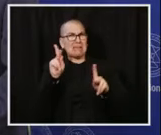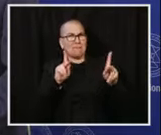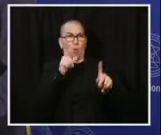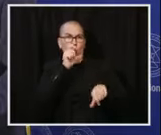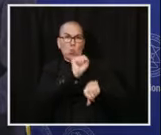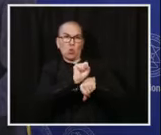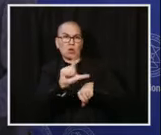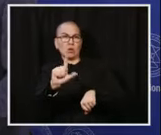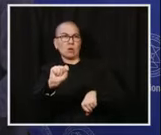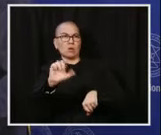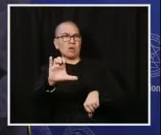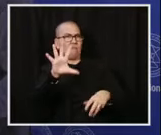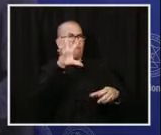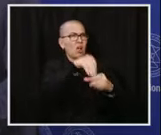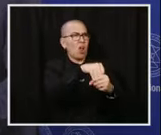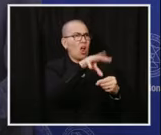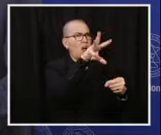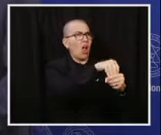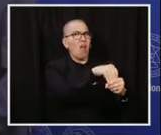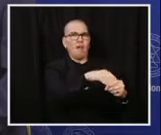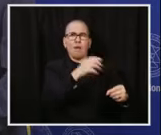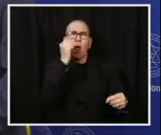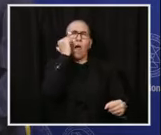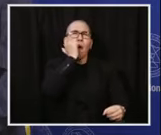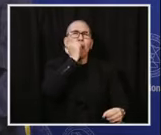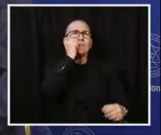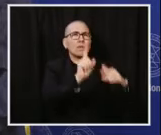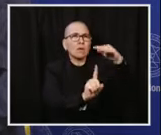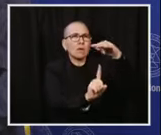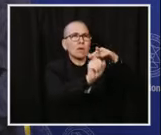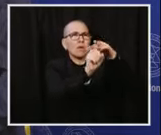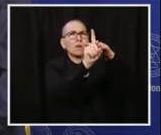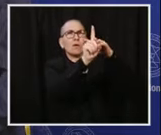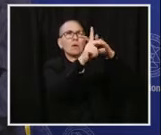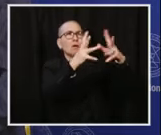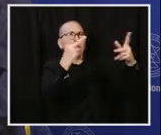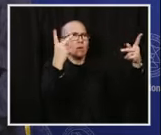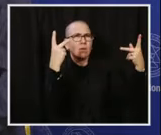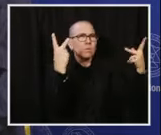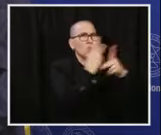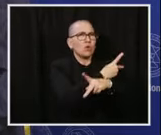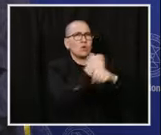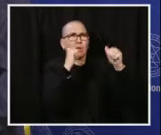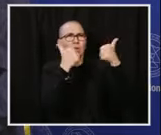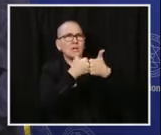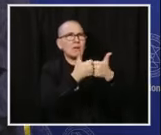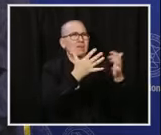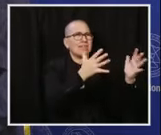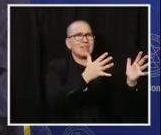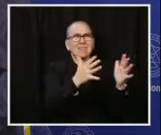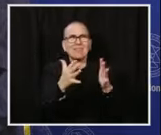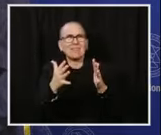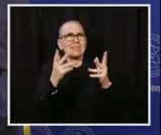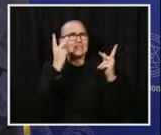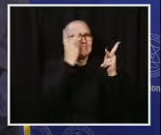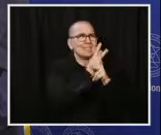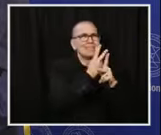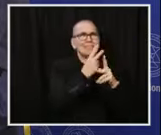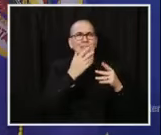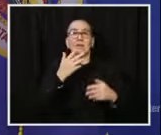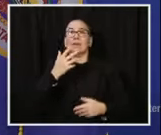every day I see the beauty of human spirits step up, the folks who do care. There's a story almost every day of staff